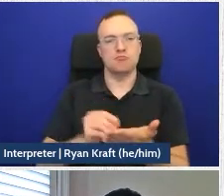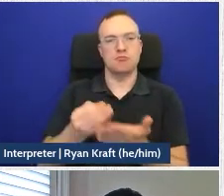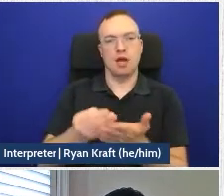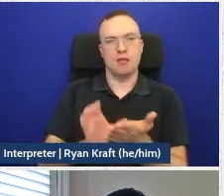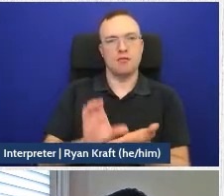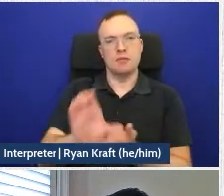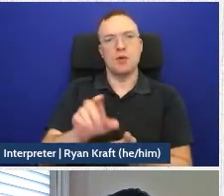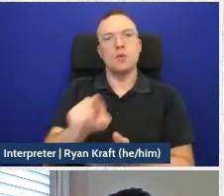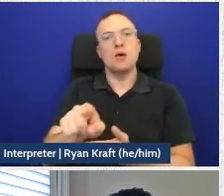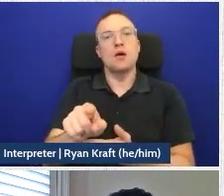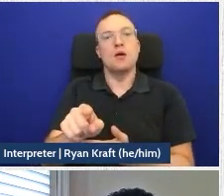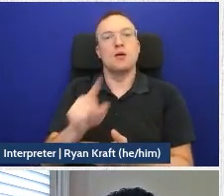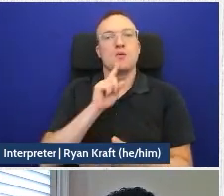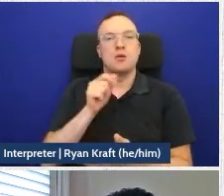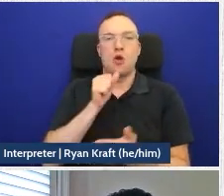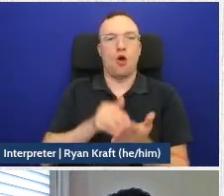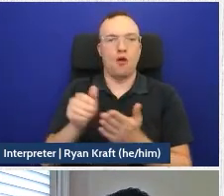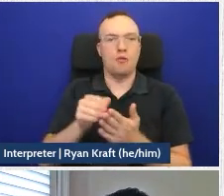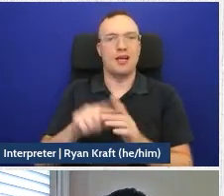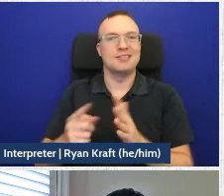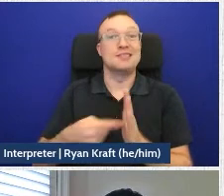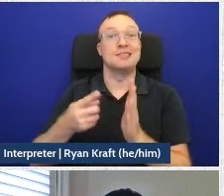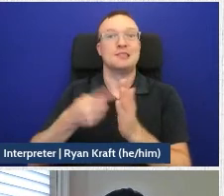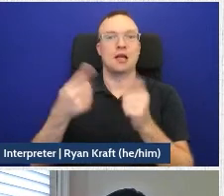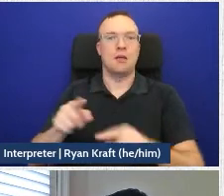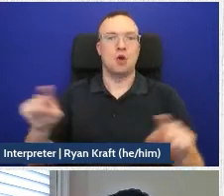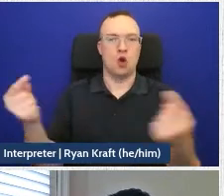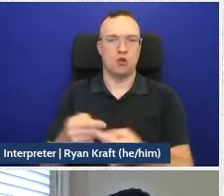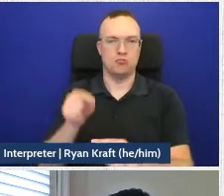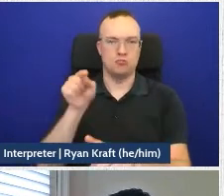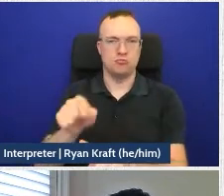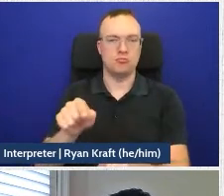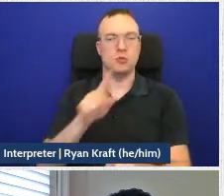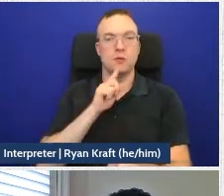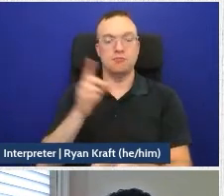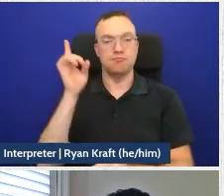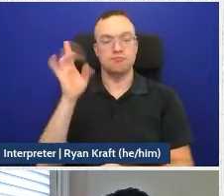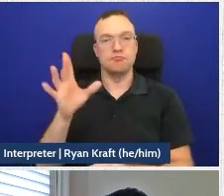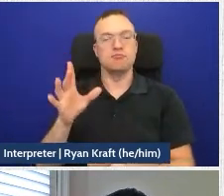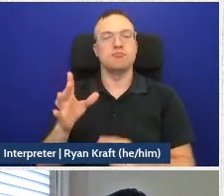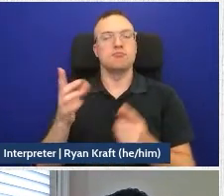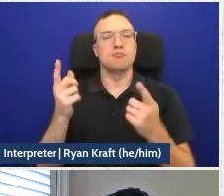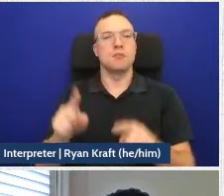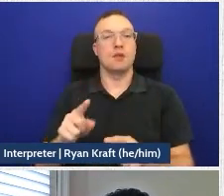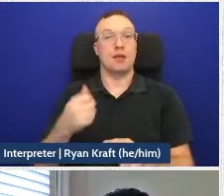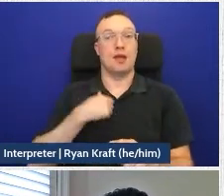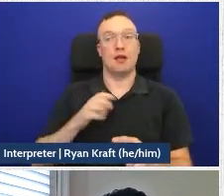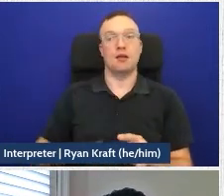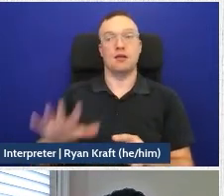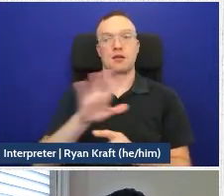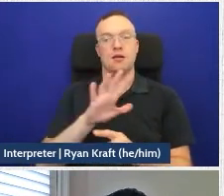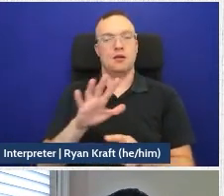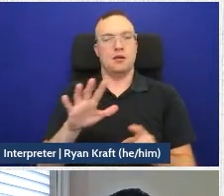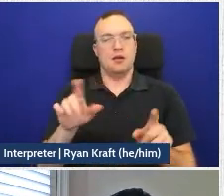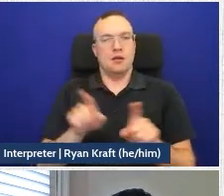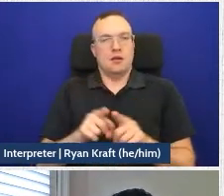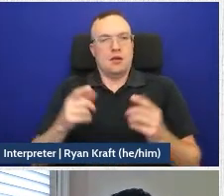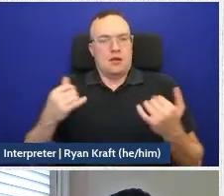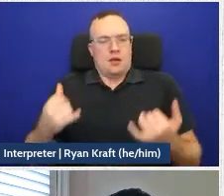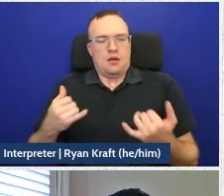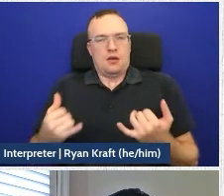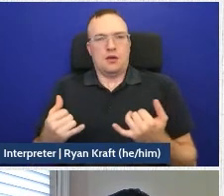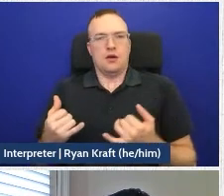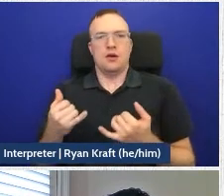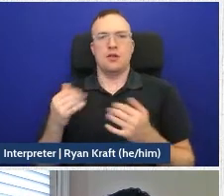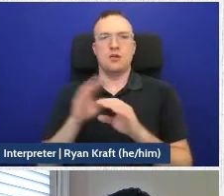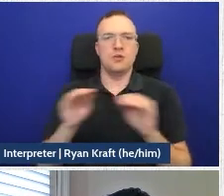in a rare situation be harmed. I think the harsh reality is that in Canada, as of this day, there